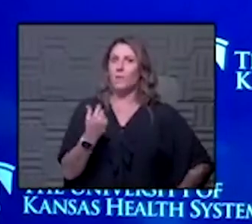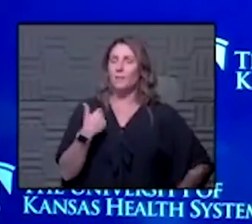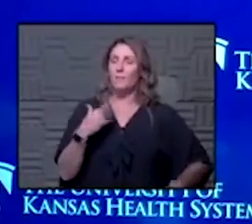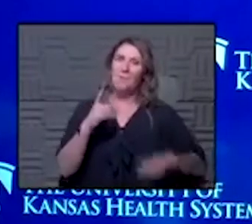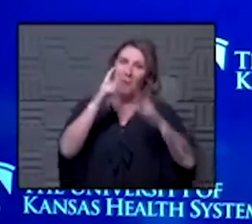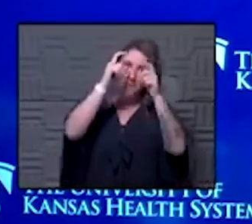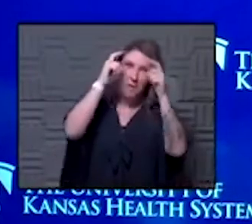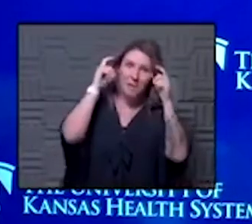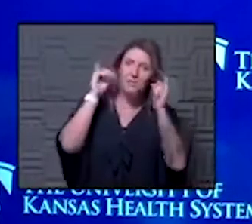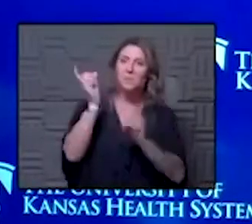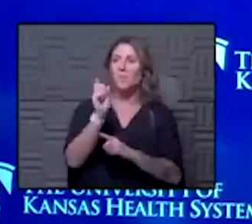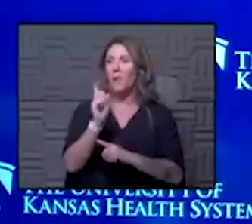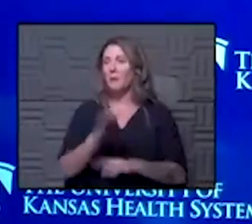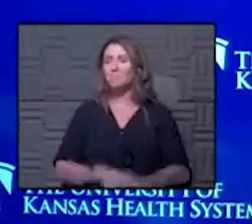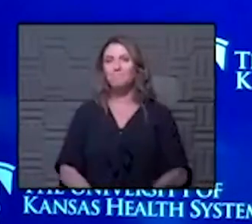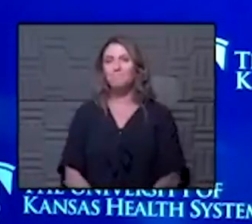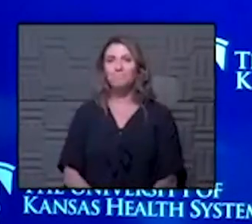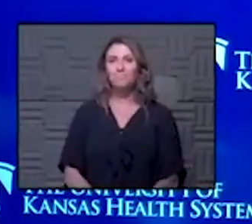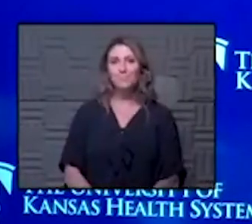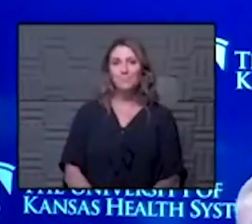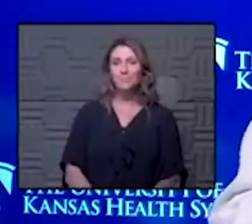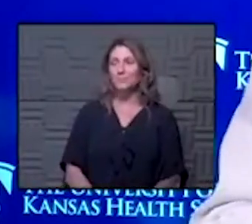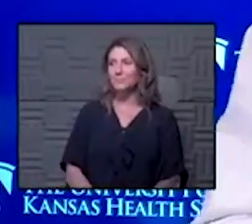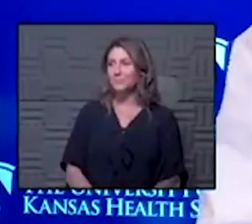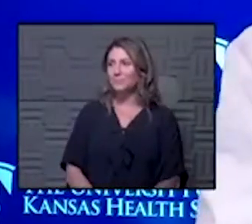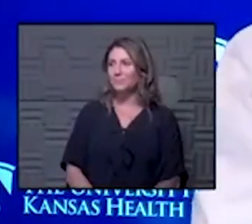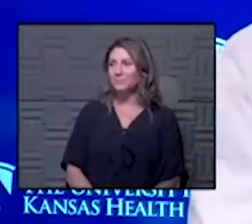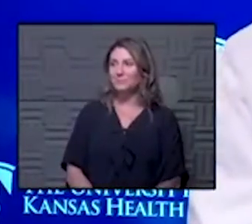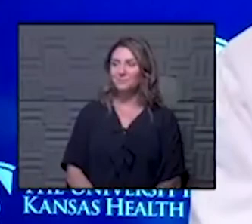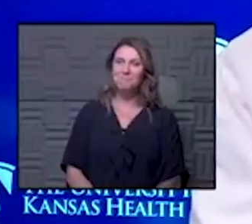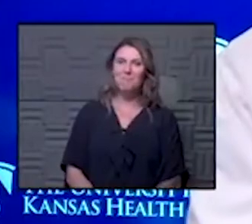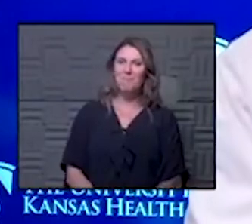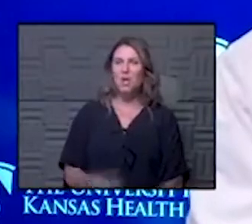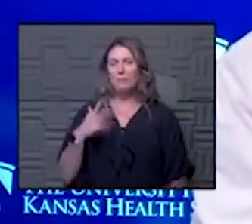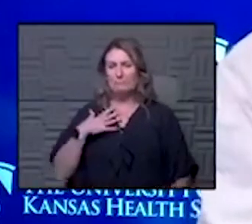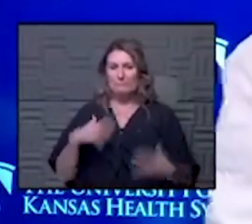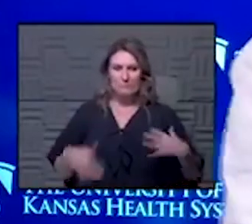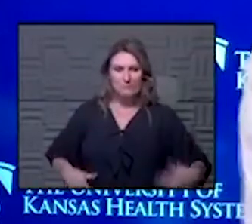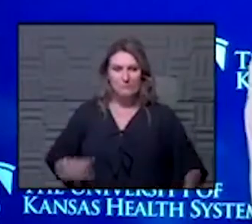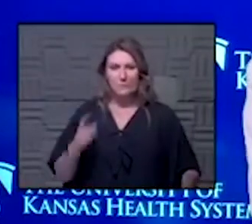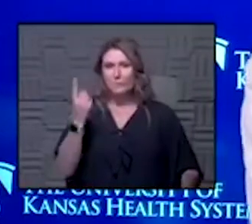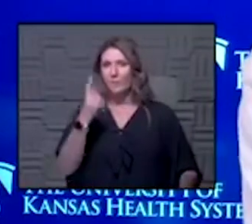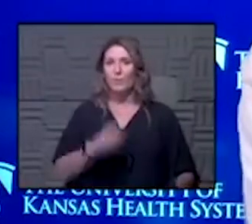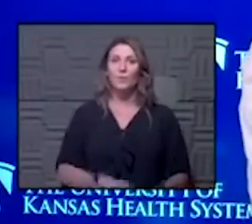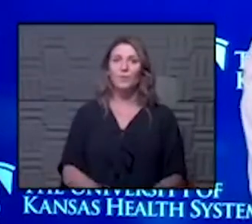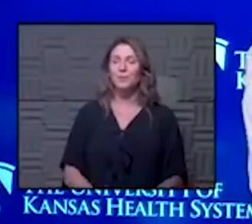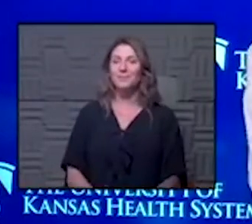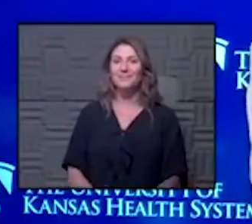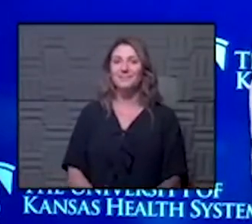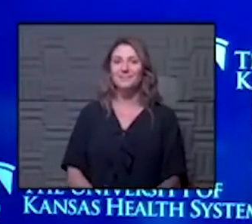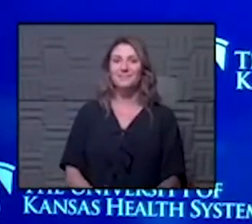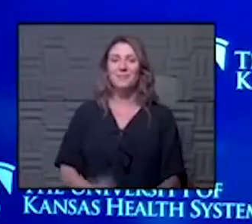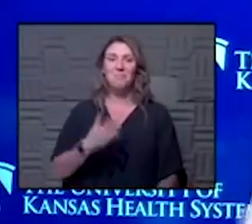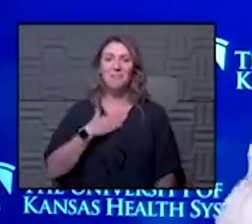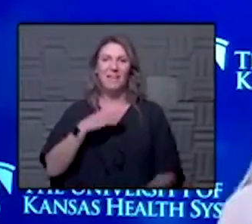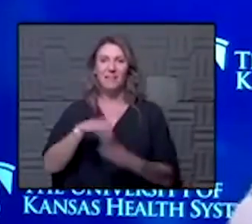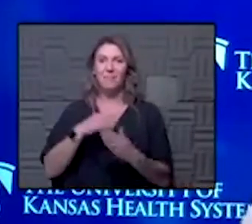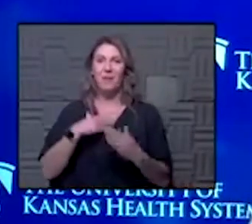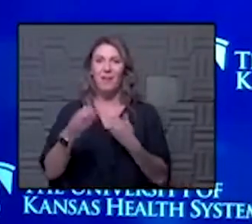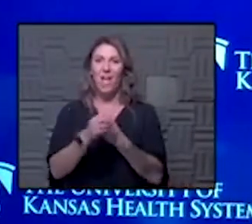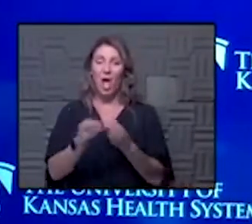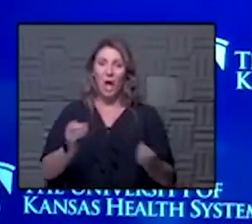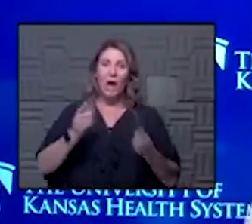where are they where did i put them here okay okay you get to it first yeah mine are in the office